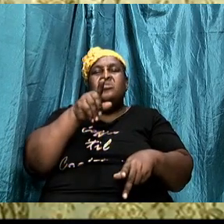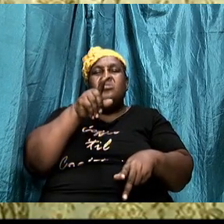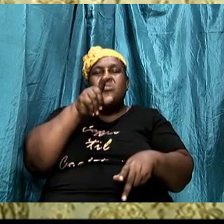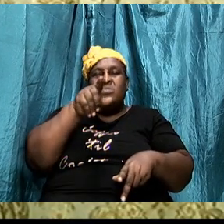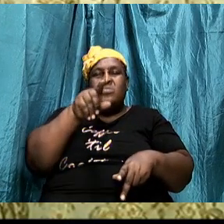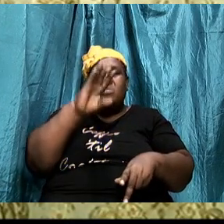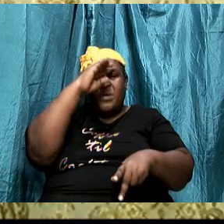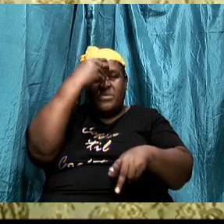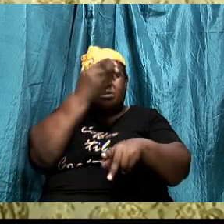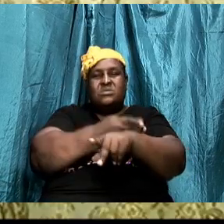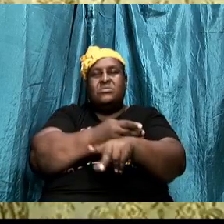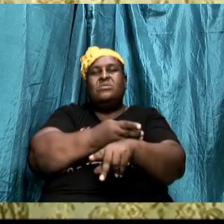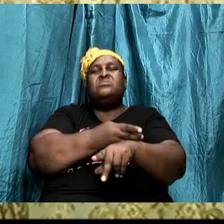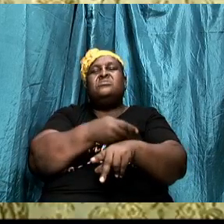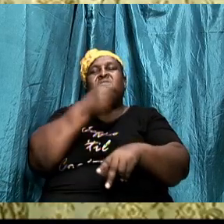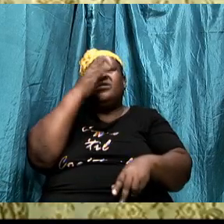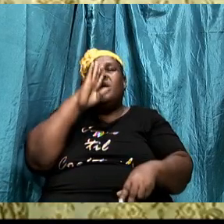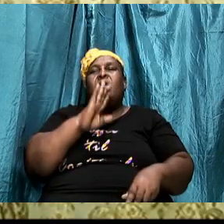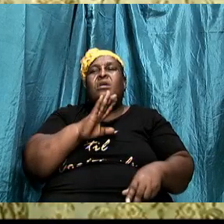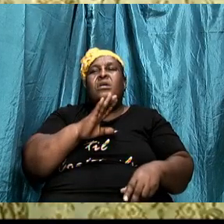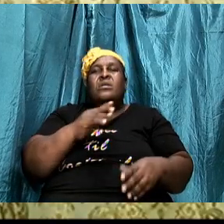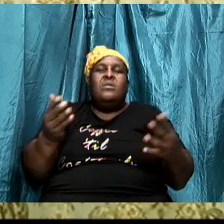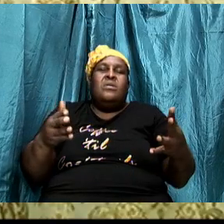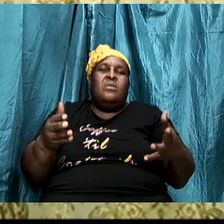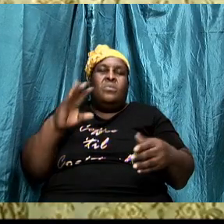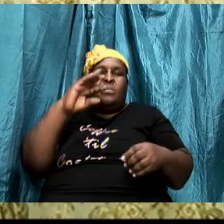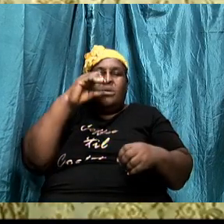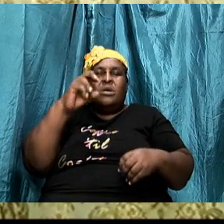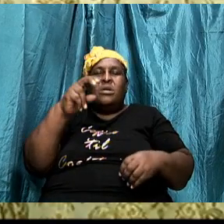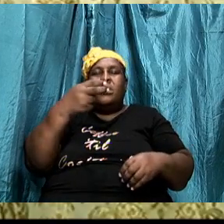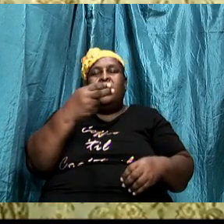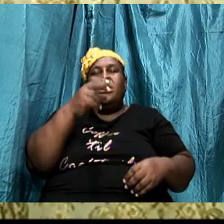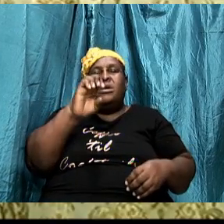of God what does hear mean it means